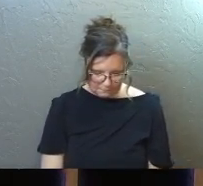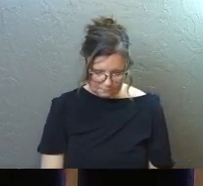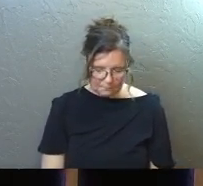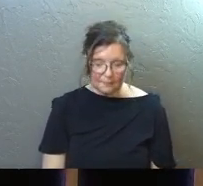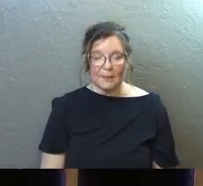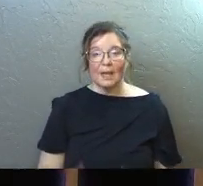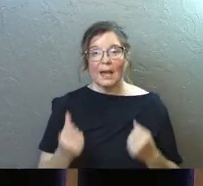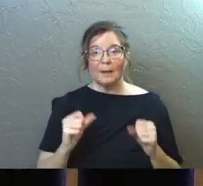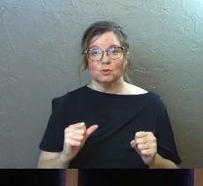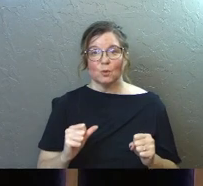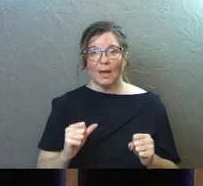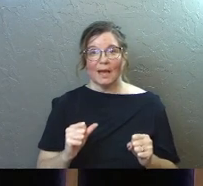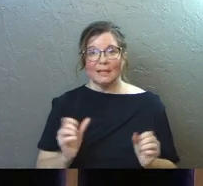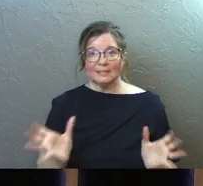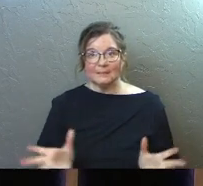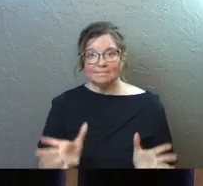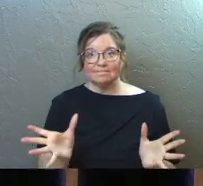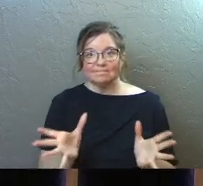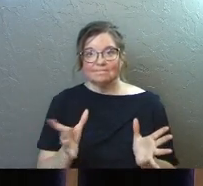I'm trying to stir you.